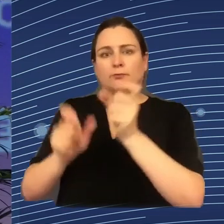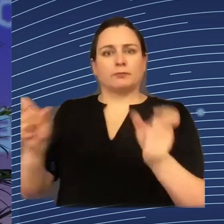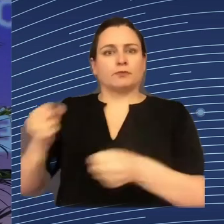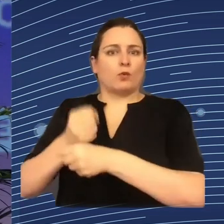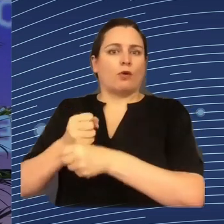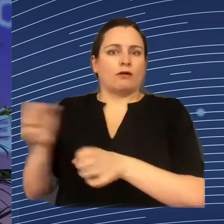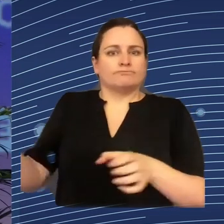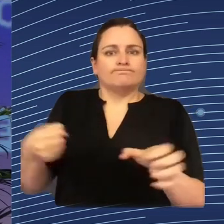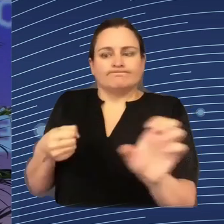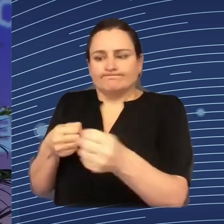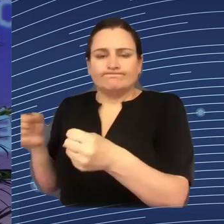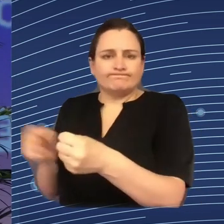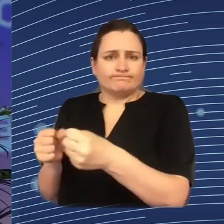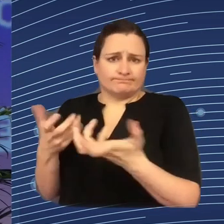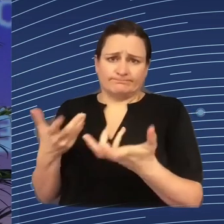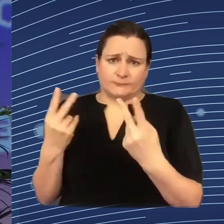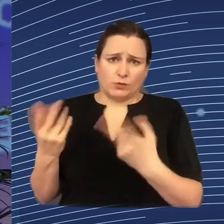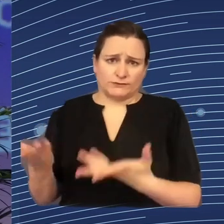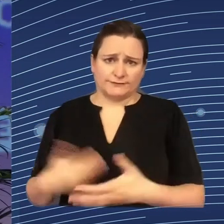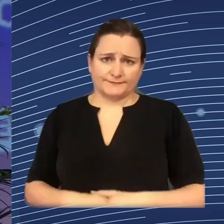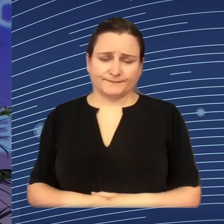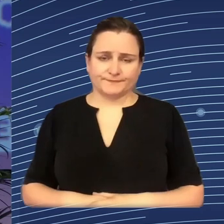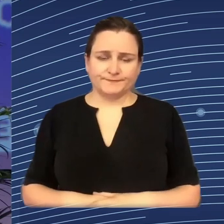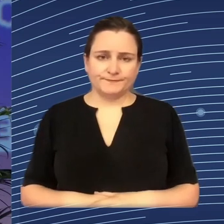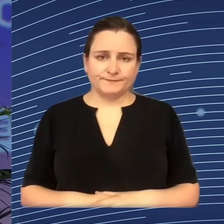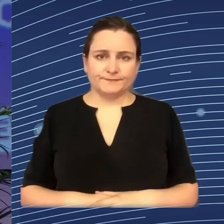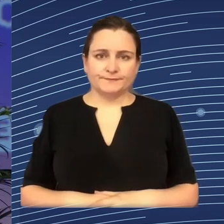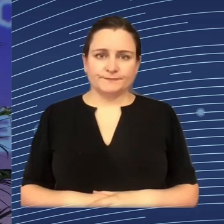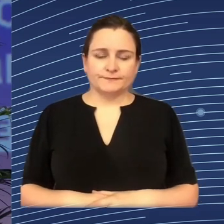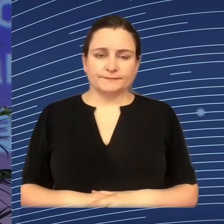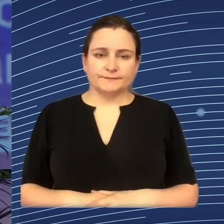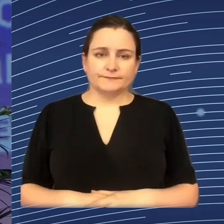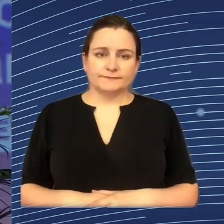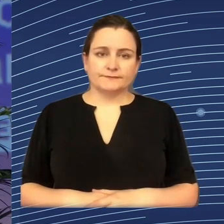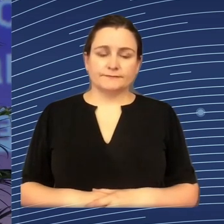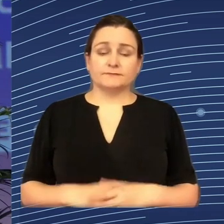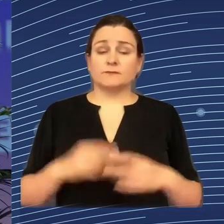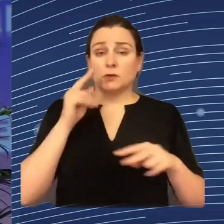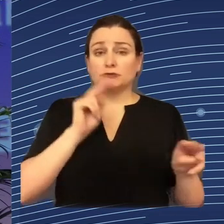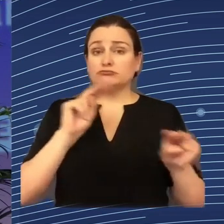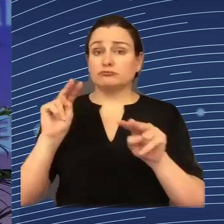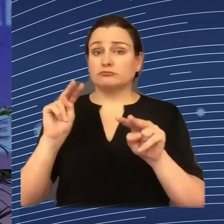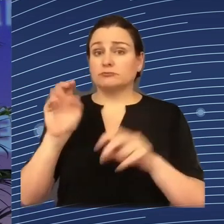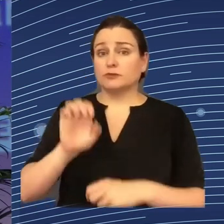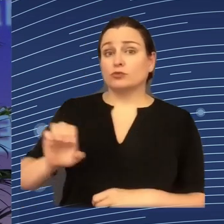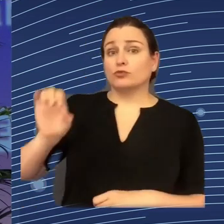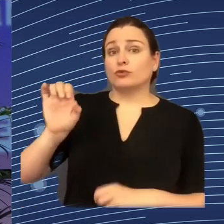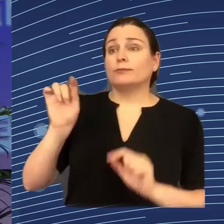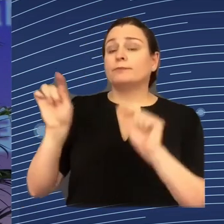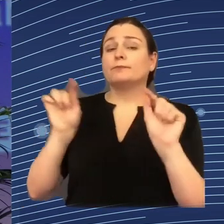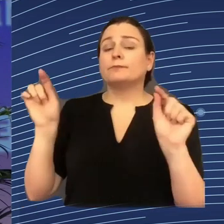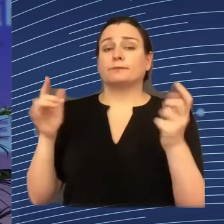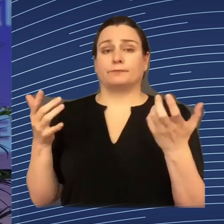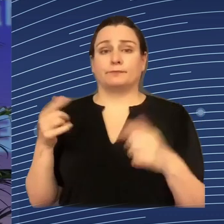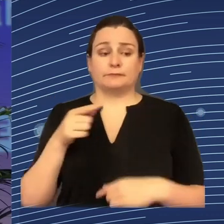are discussing, of course, we are looking into the dynamics across Europe and how different companies are